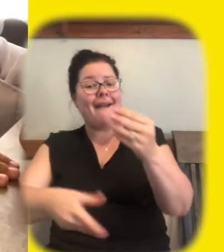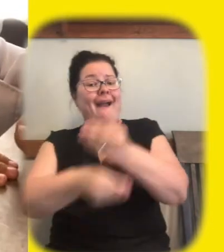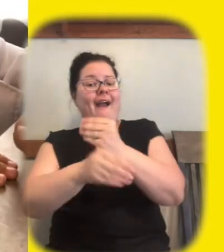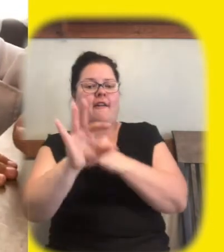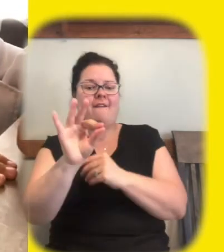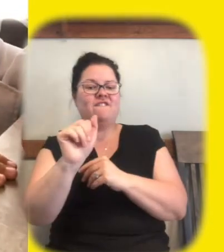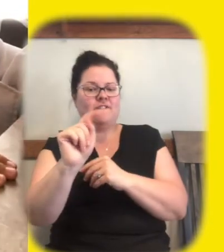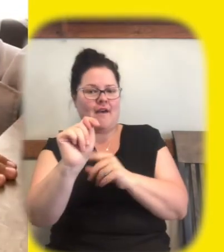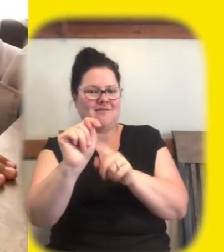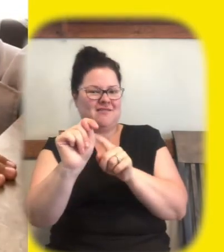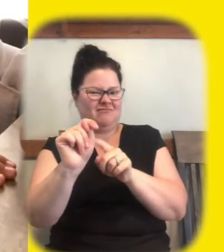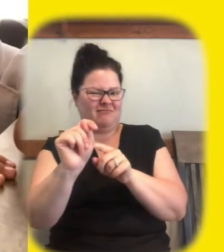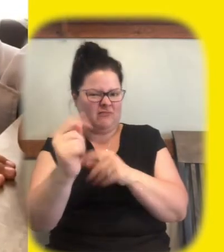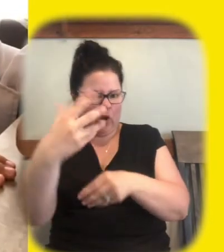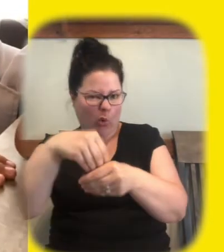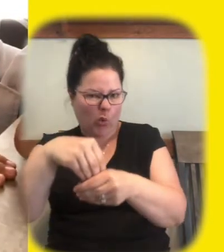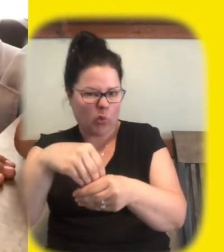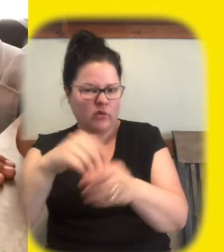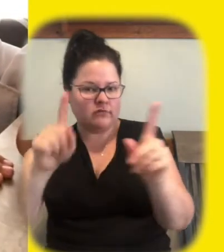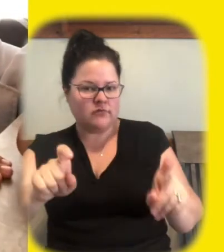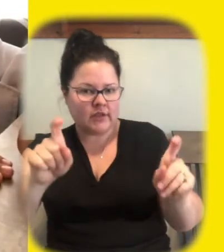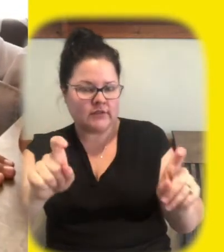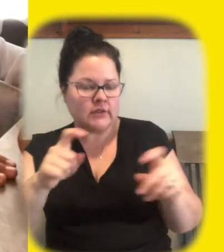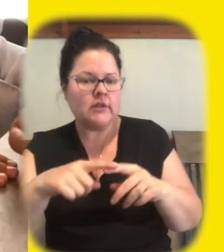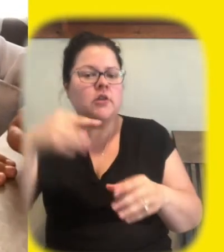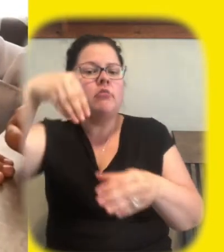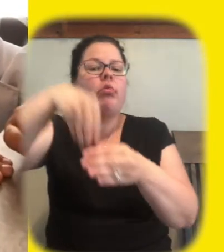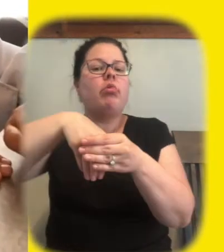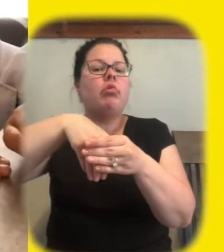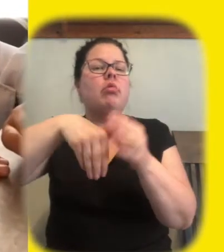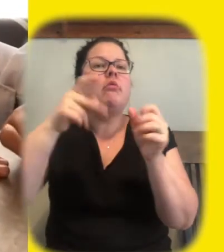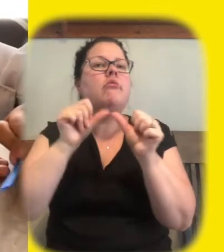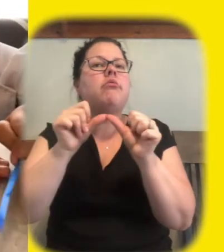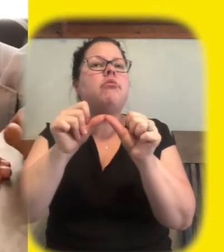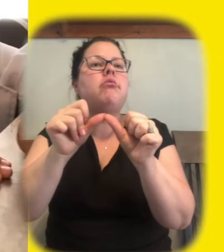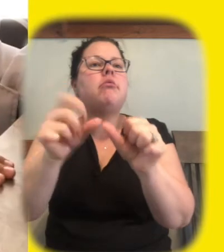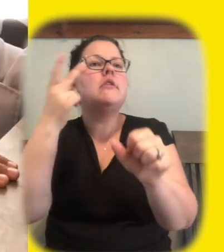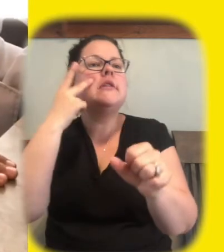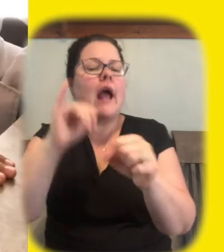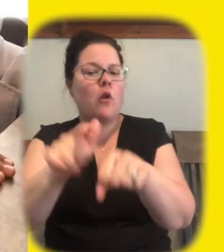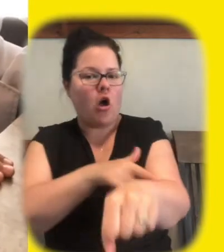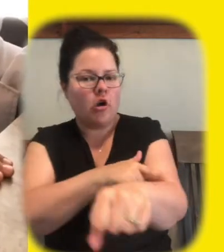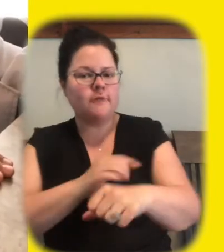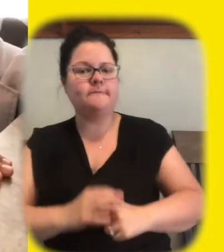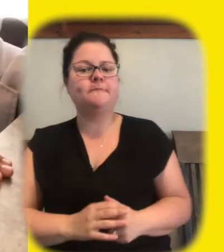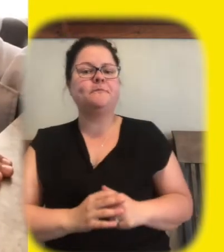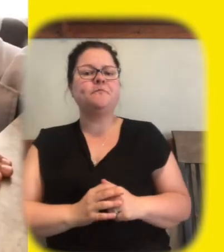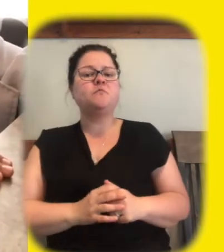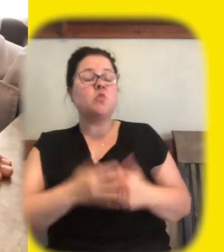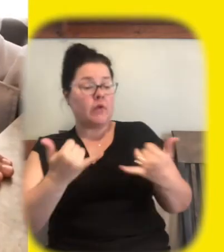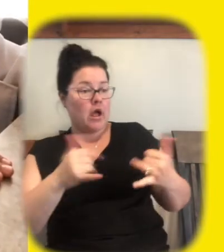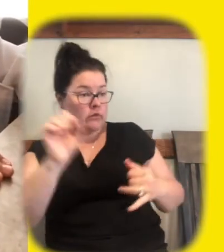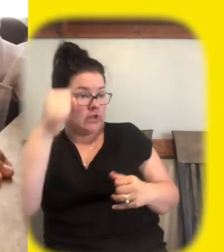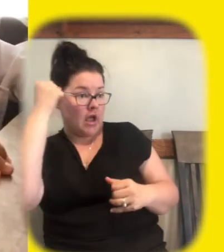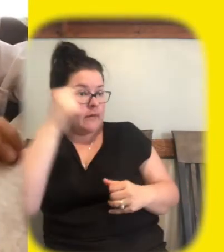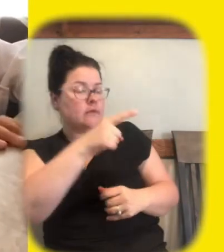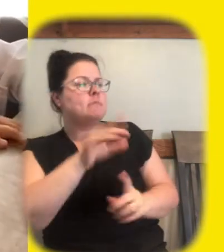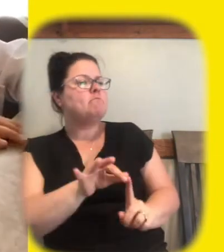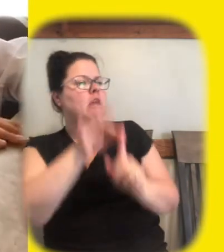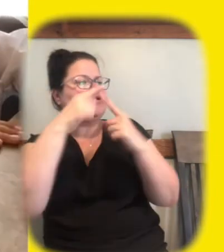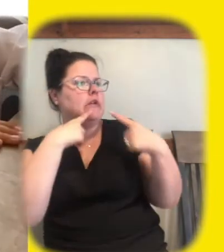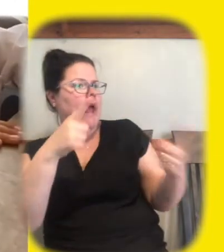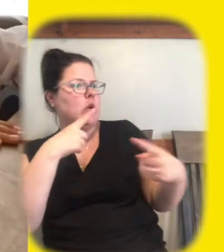all right so simon just as a reminder before we go what are our